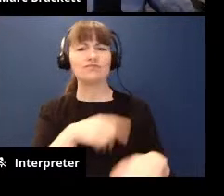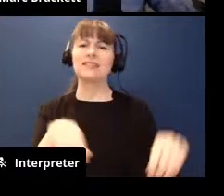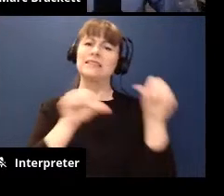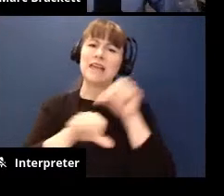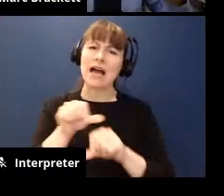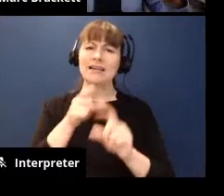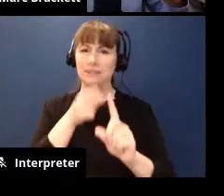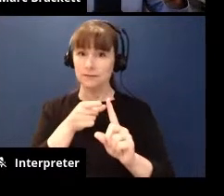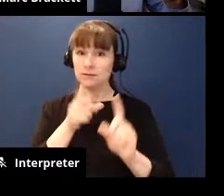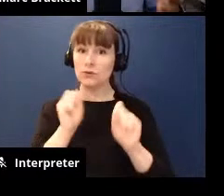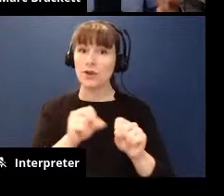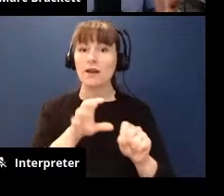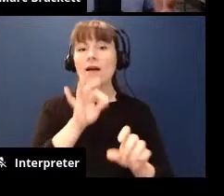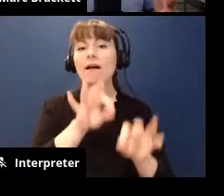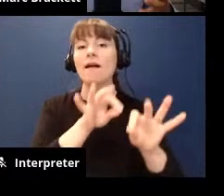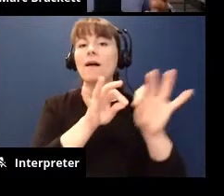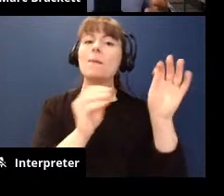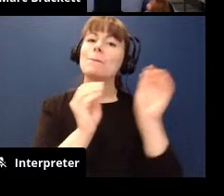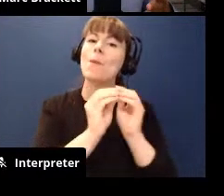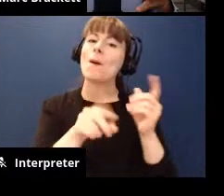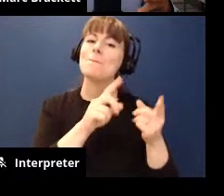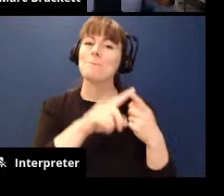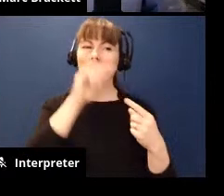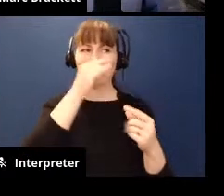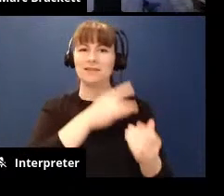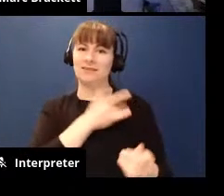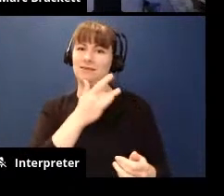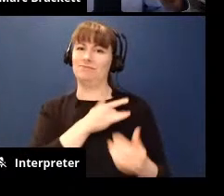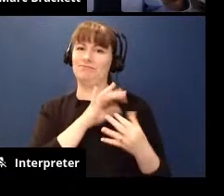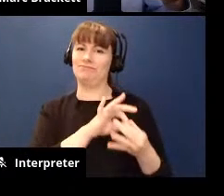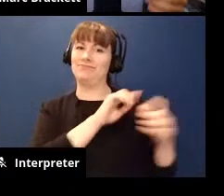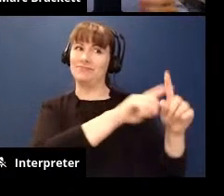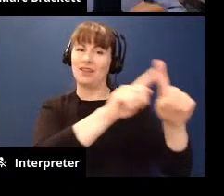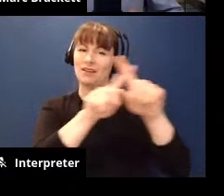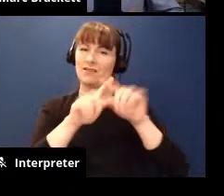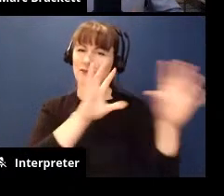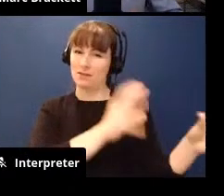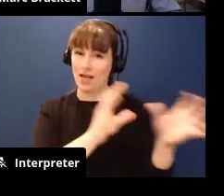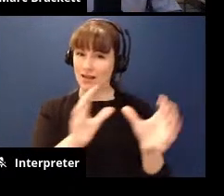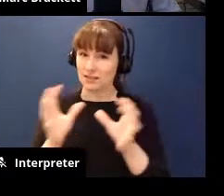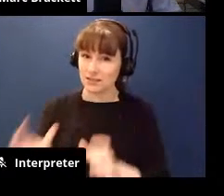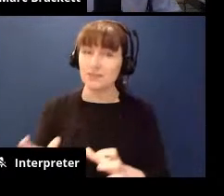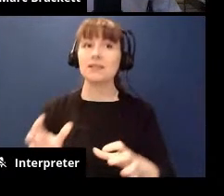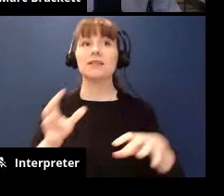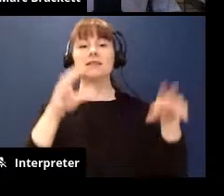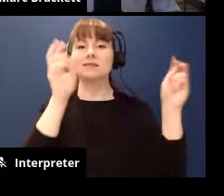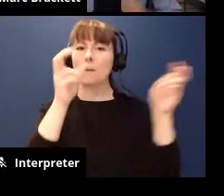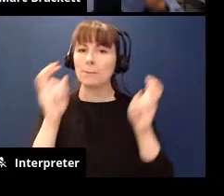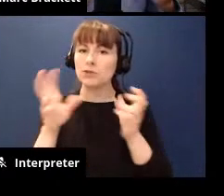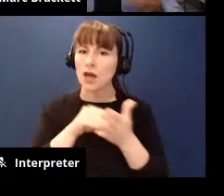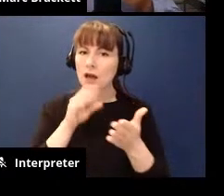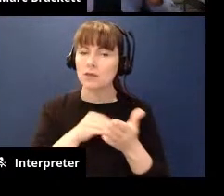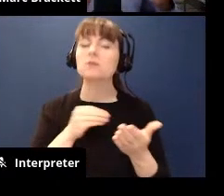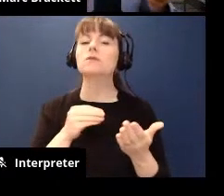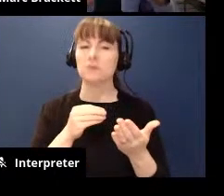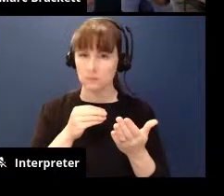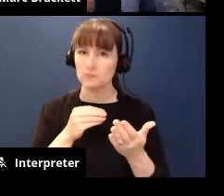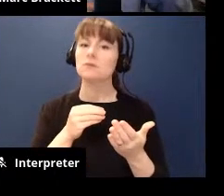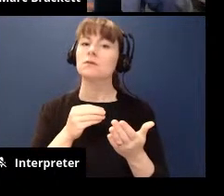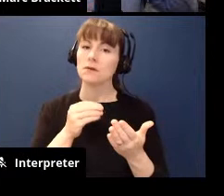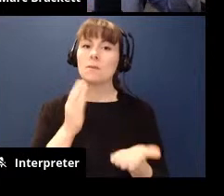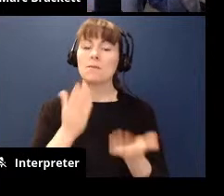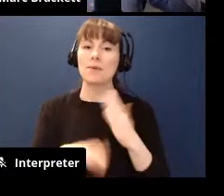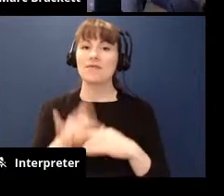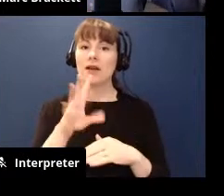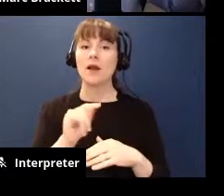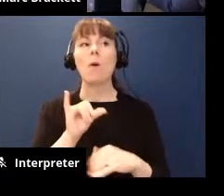can literally find out like how your kids are feeling about the different classes they're taking the different subjects they're learning and that might help you find oh